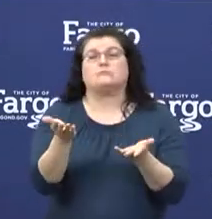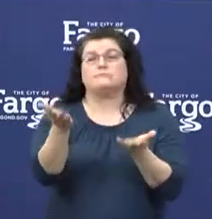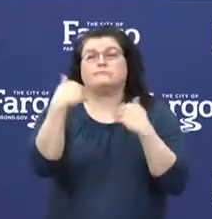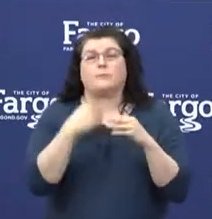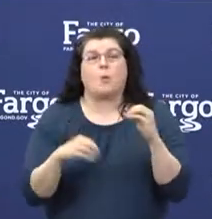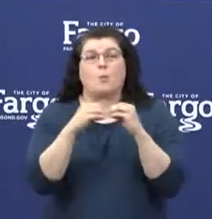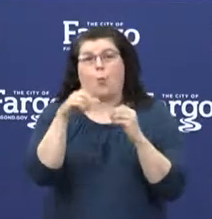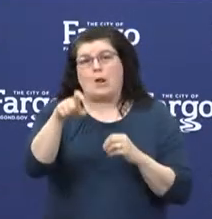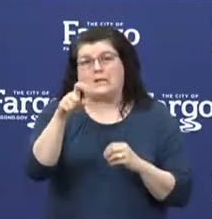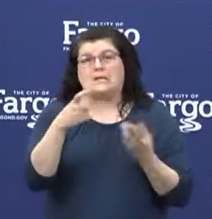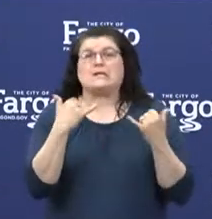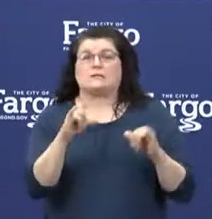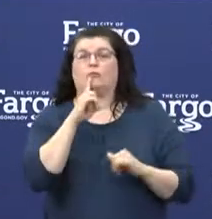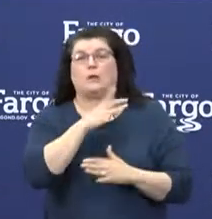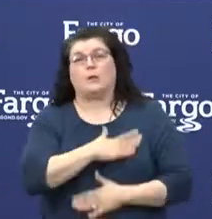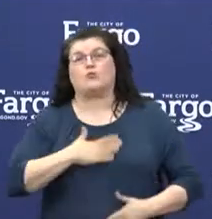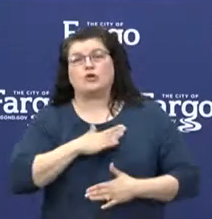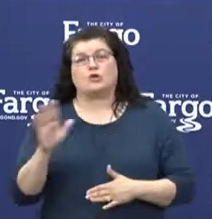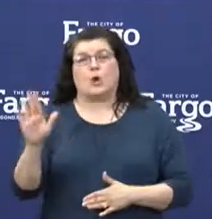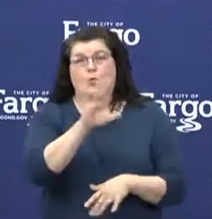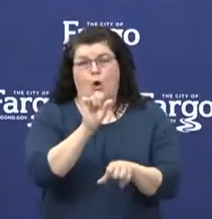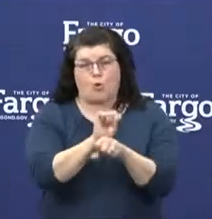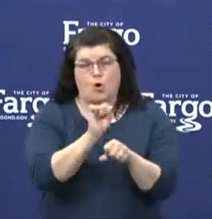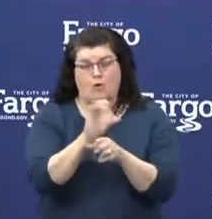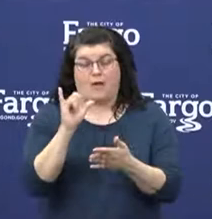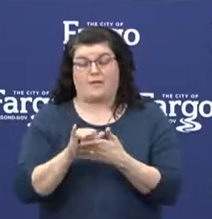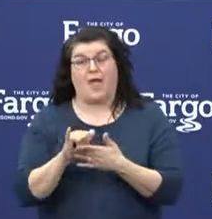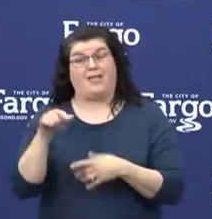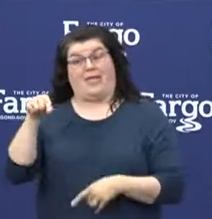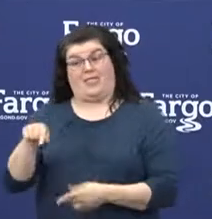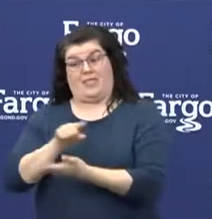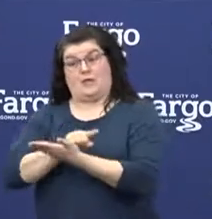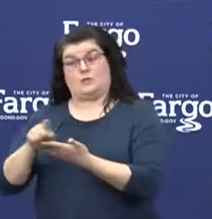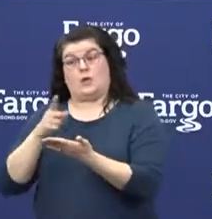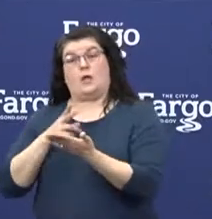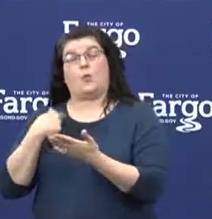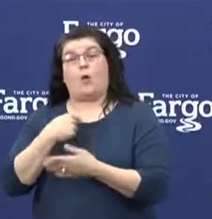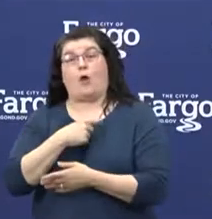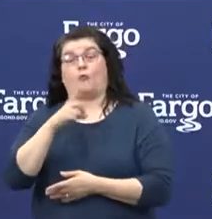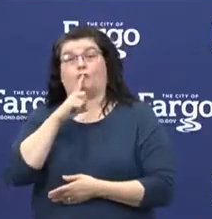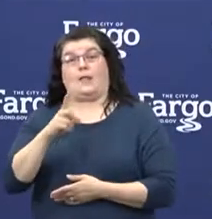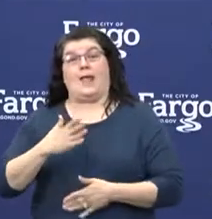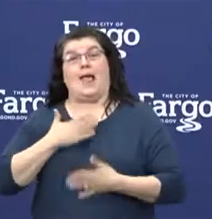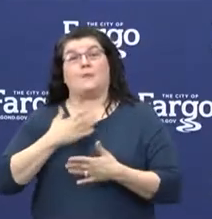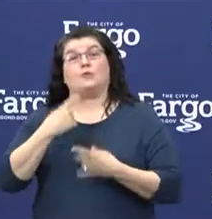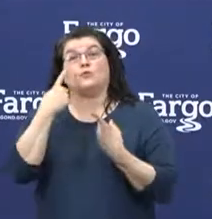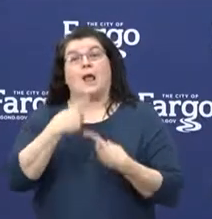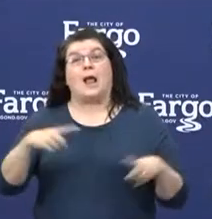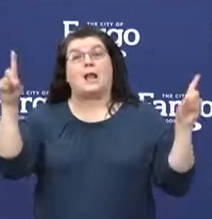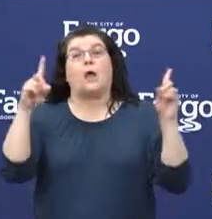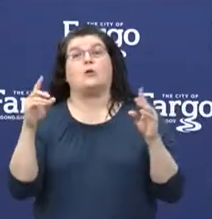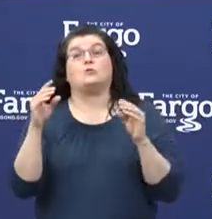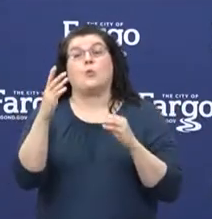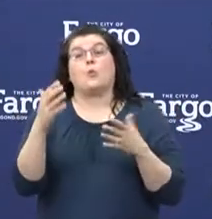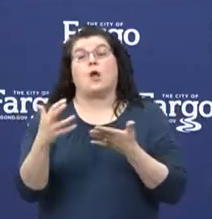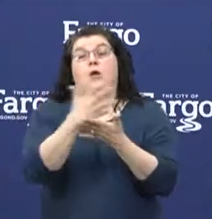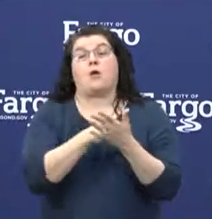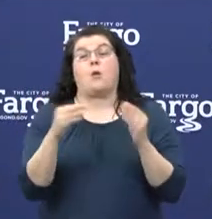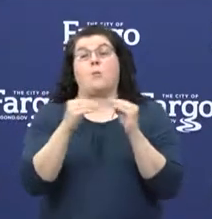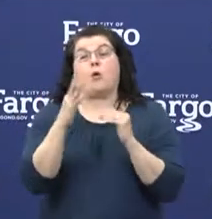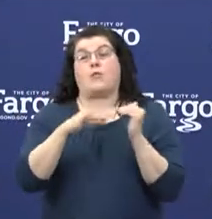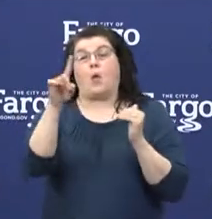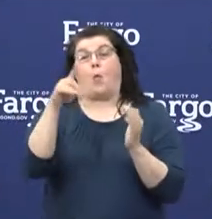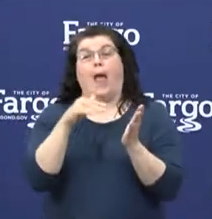appreciated. We're also honored this week to announce that we have raised from internal donations more than $1 million for our